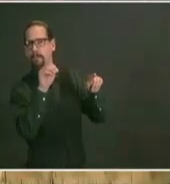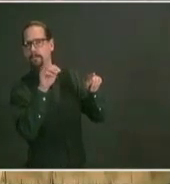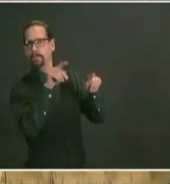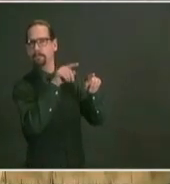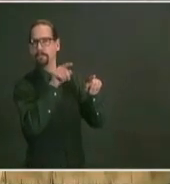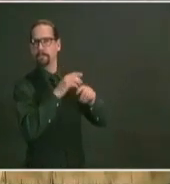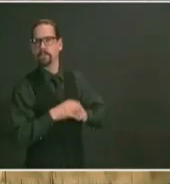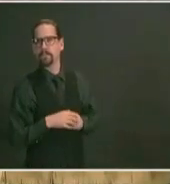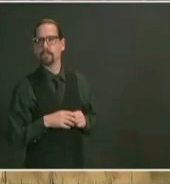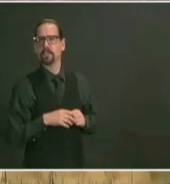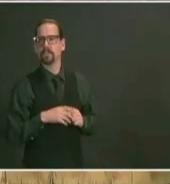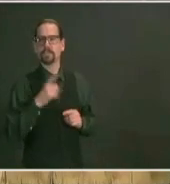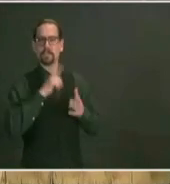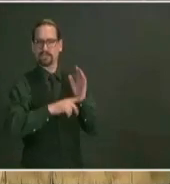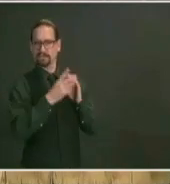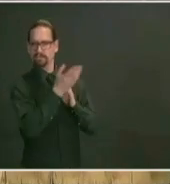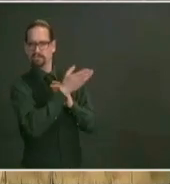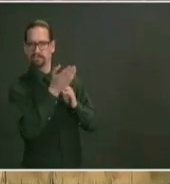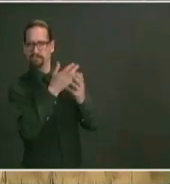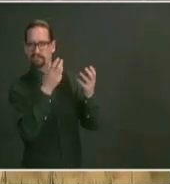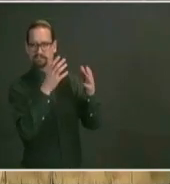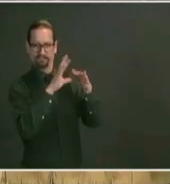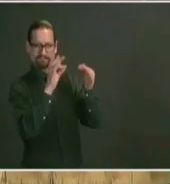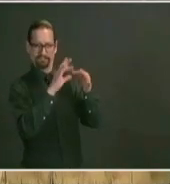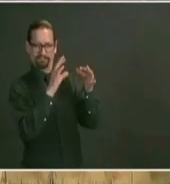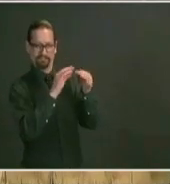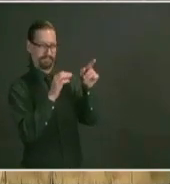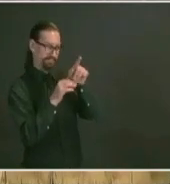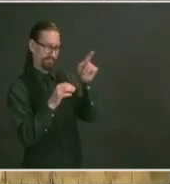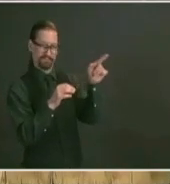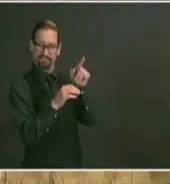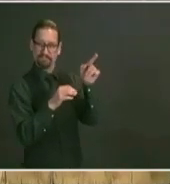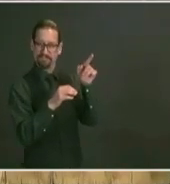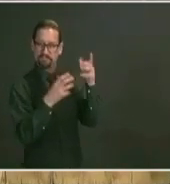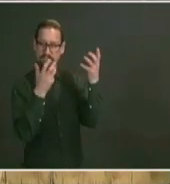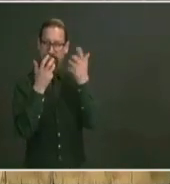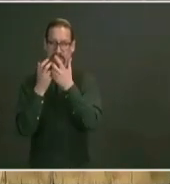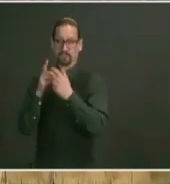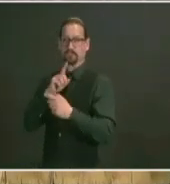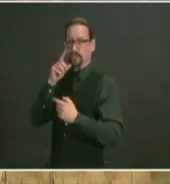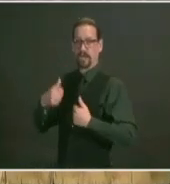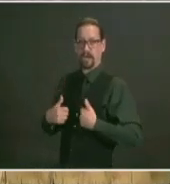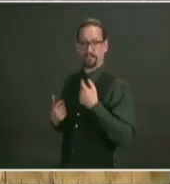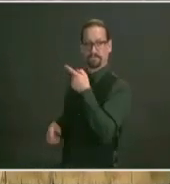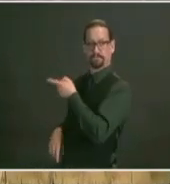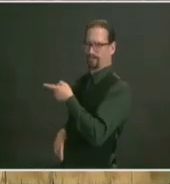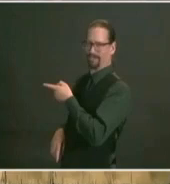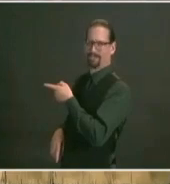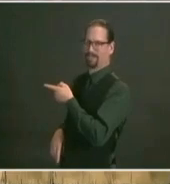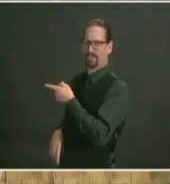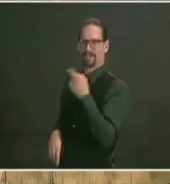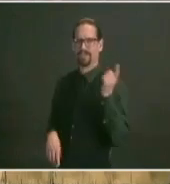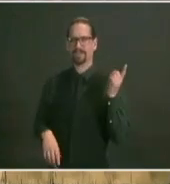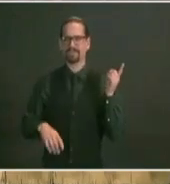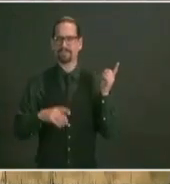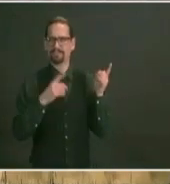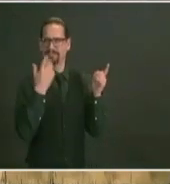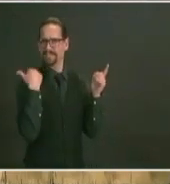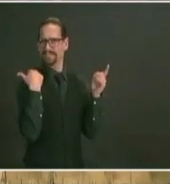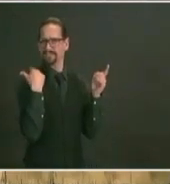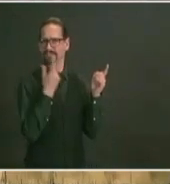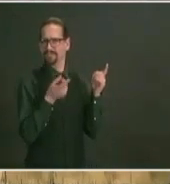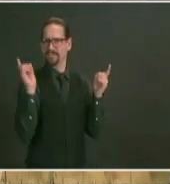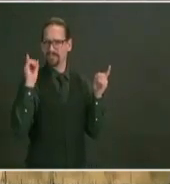reality last friday at five o'clock it turned out just one percent of people available we're able to get a